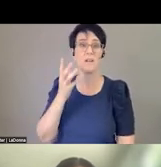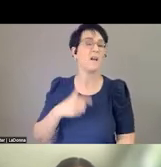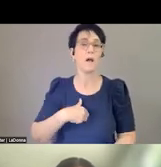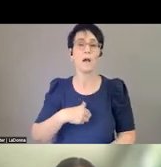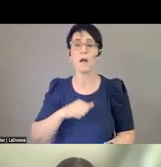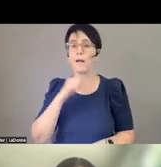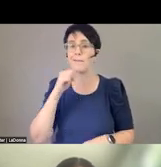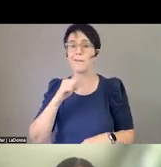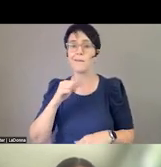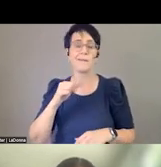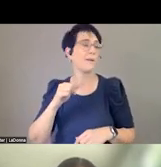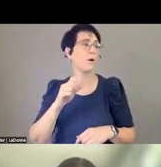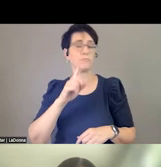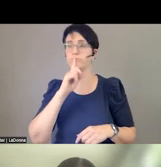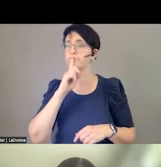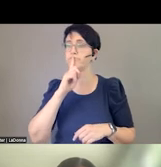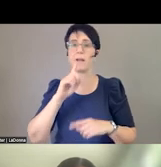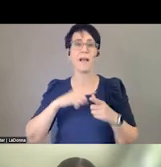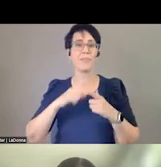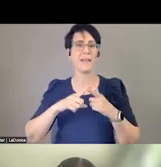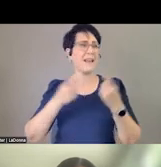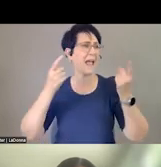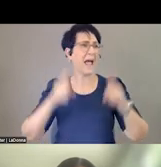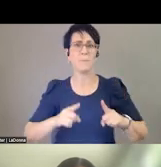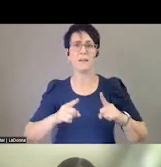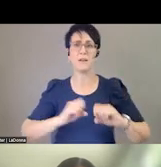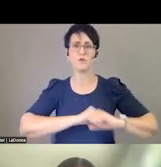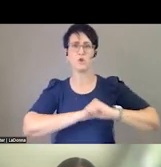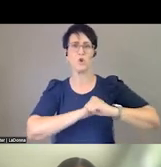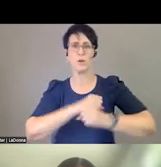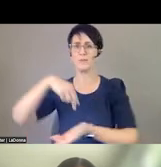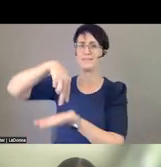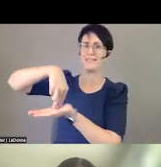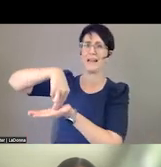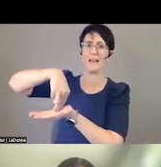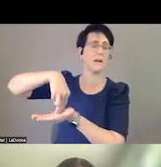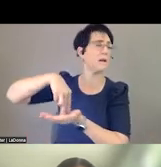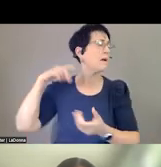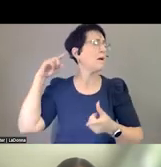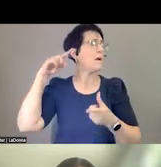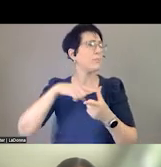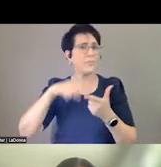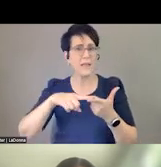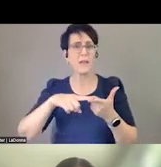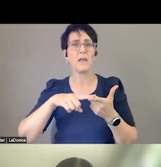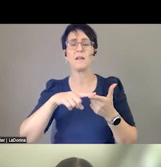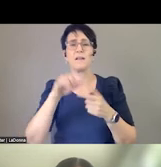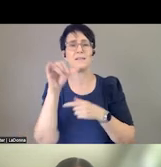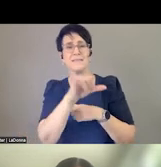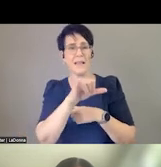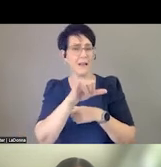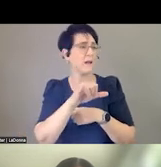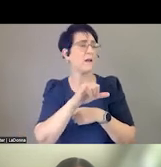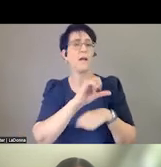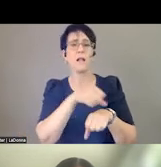over me and being locked in a smaller room for many hours until somebody had seen me, deciding I had bipolar disorder